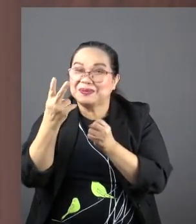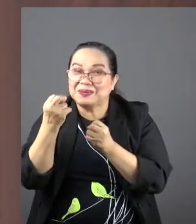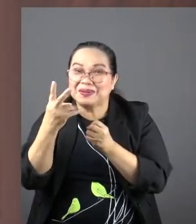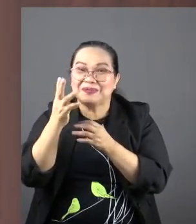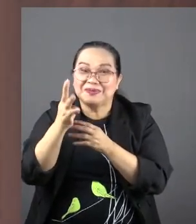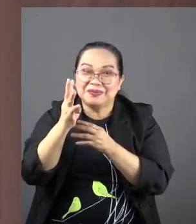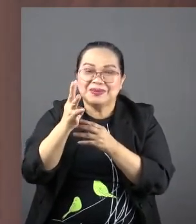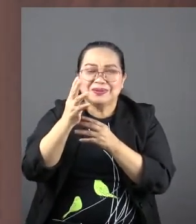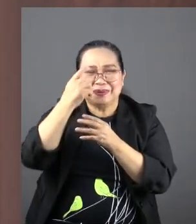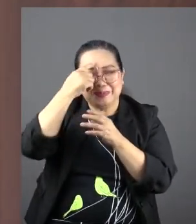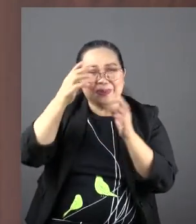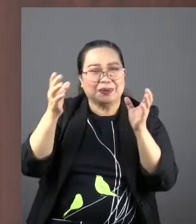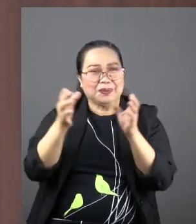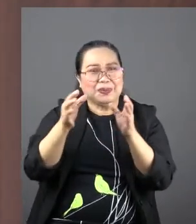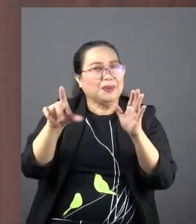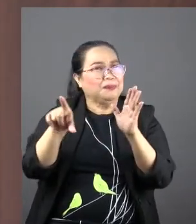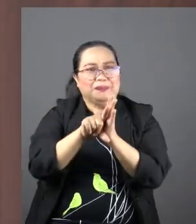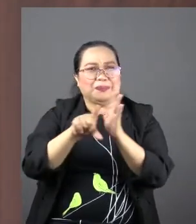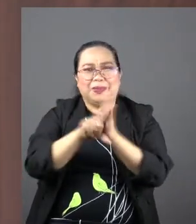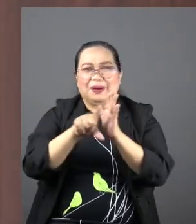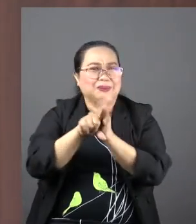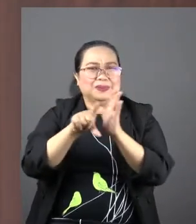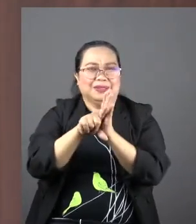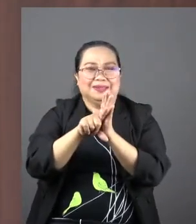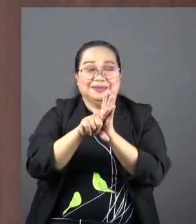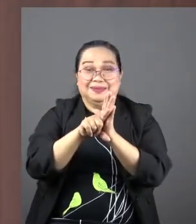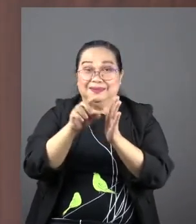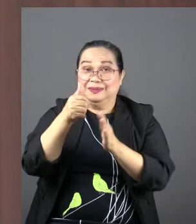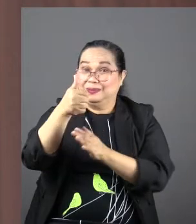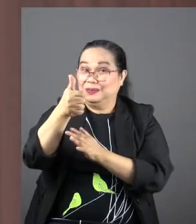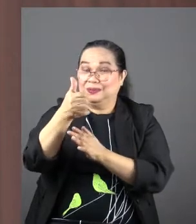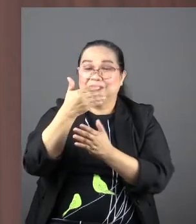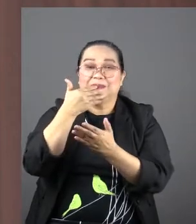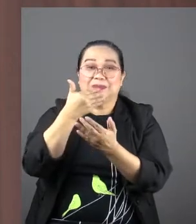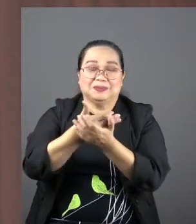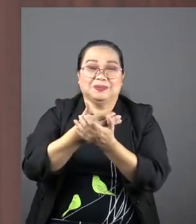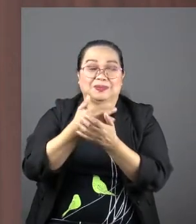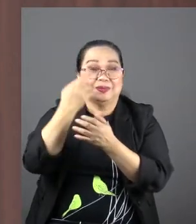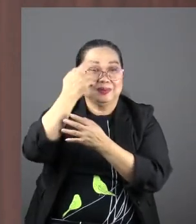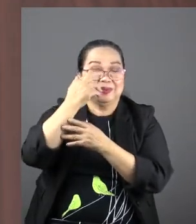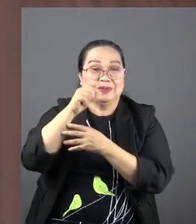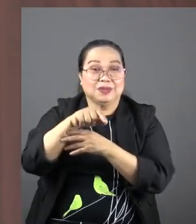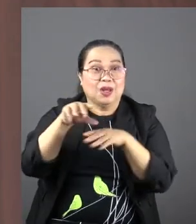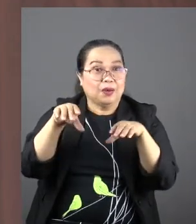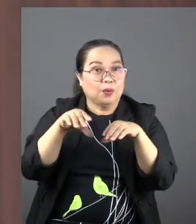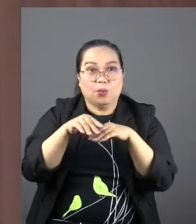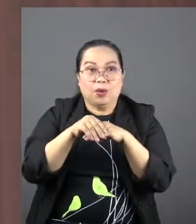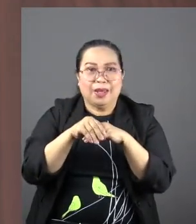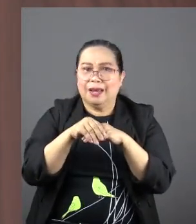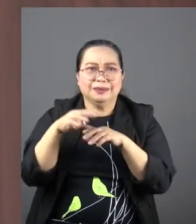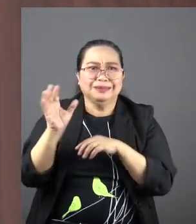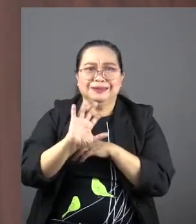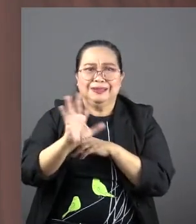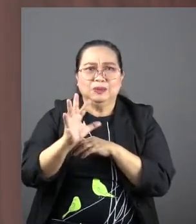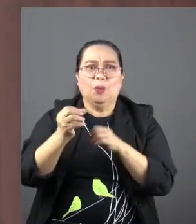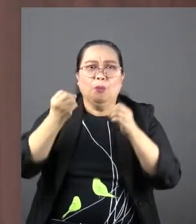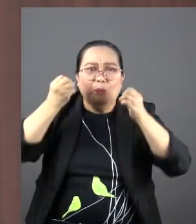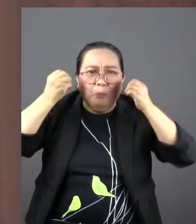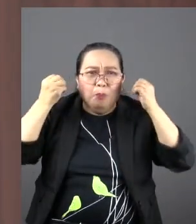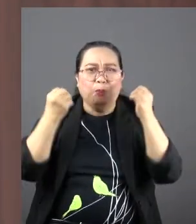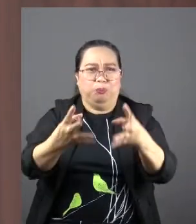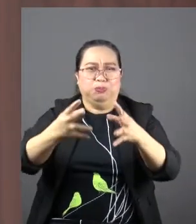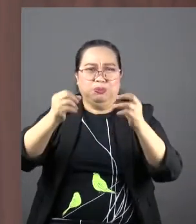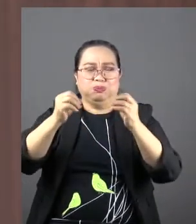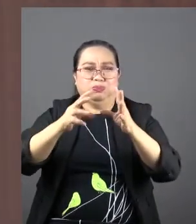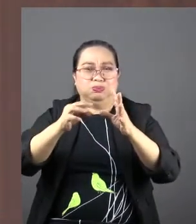people because you know the IITF limited it for good reason. But these weddings were nothing like that. They